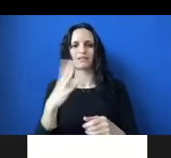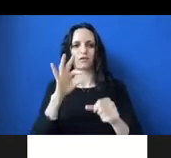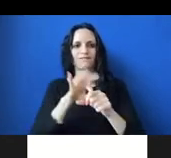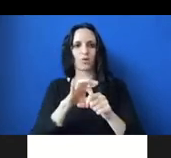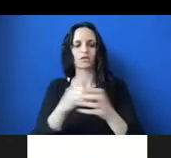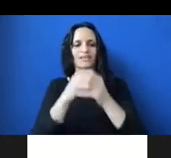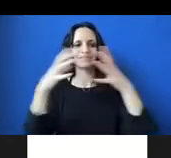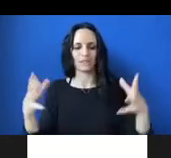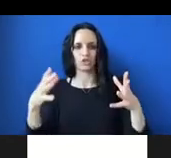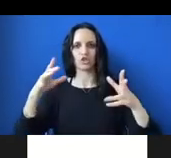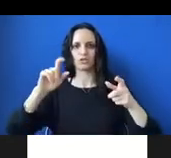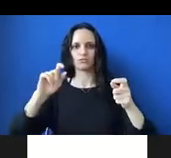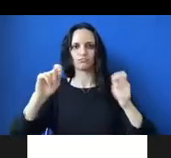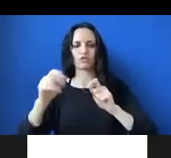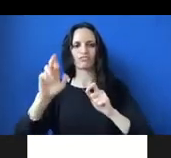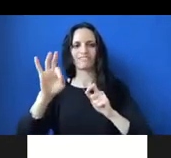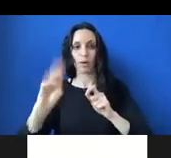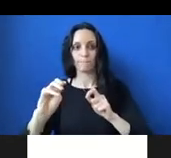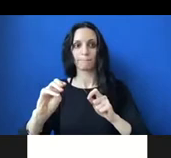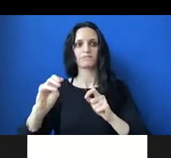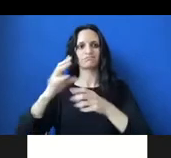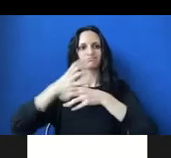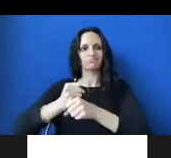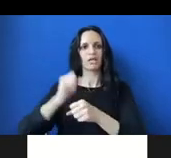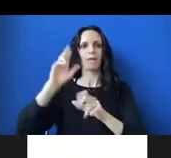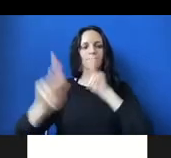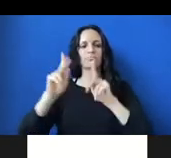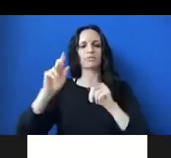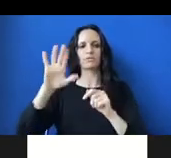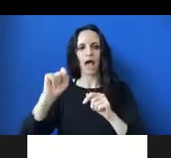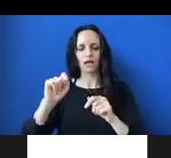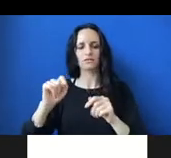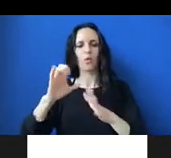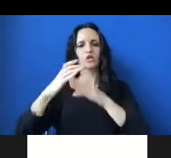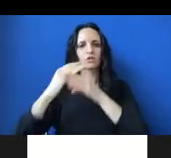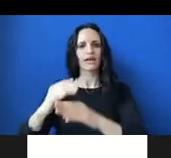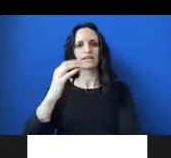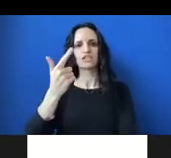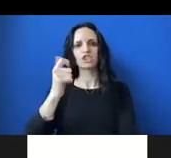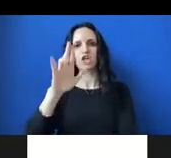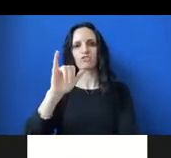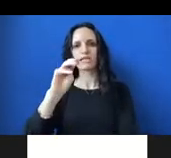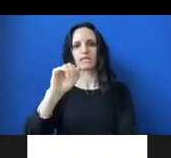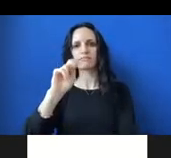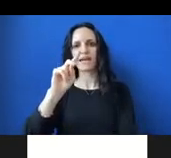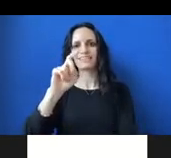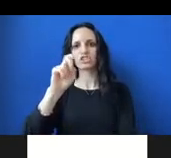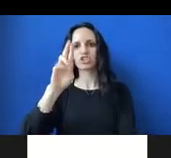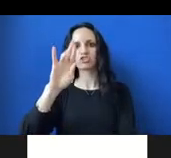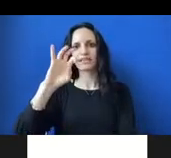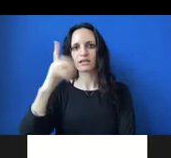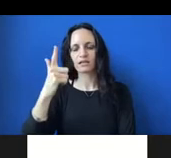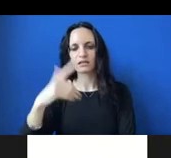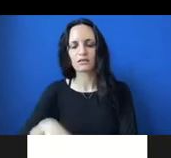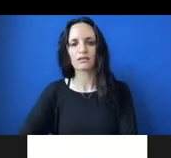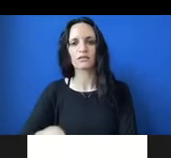Act. It has forms to stop gerrymandering by implementing independent voting commissions, as in run